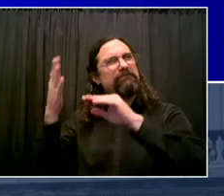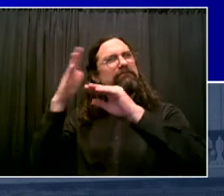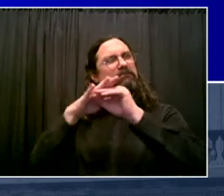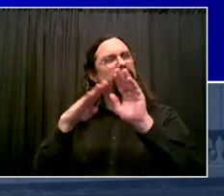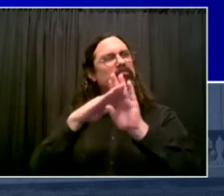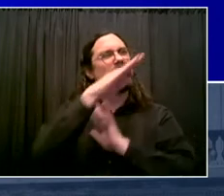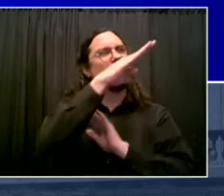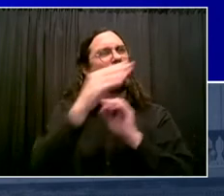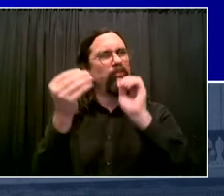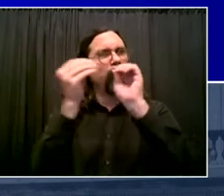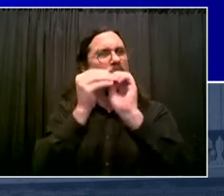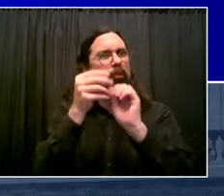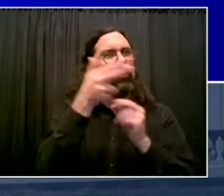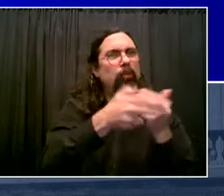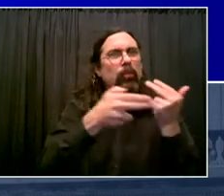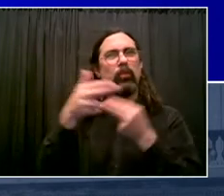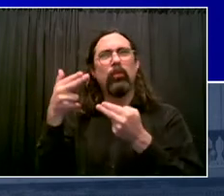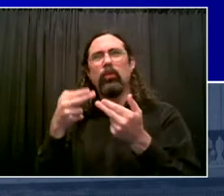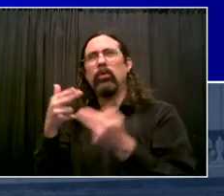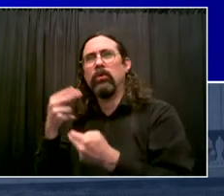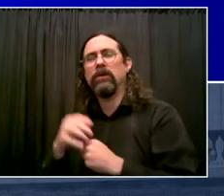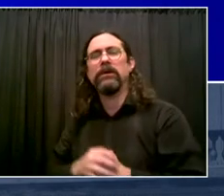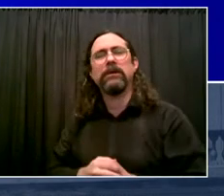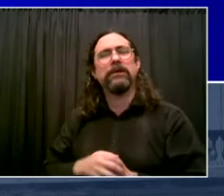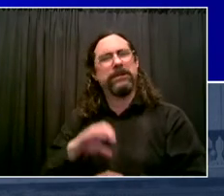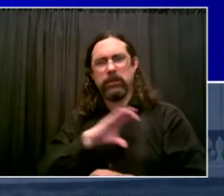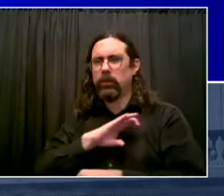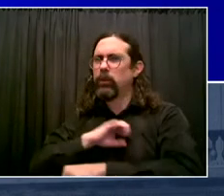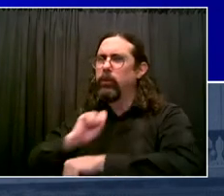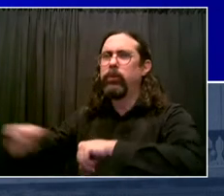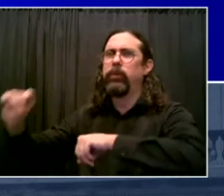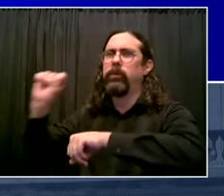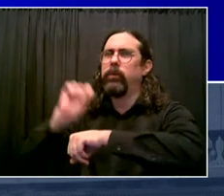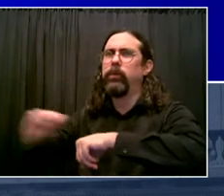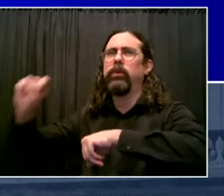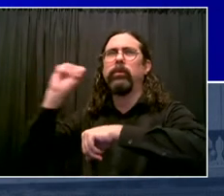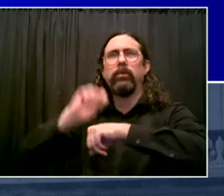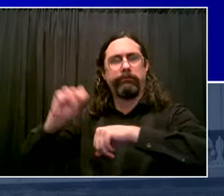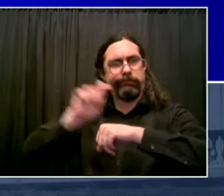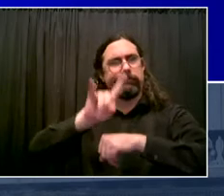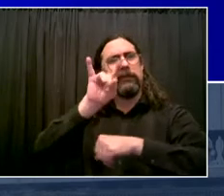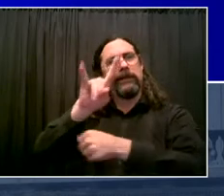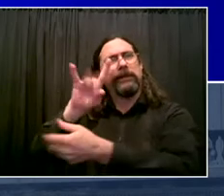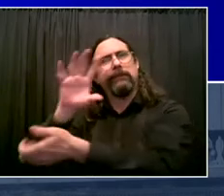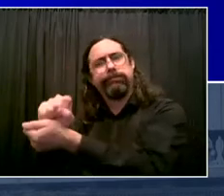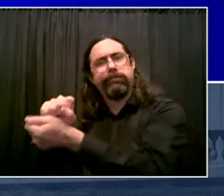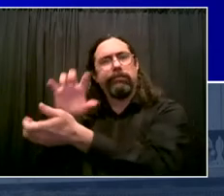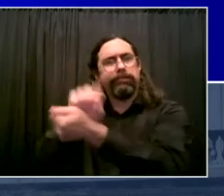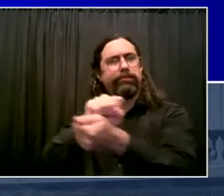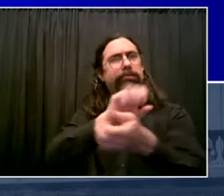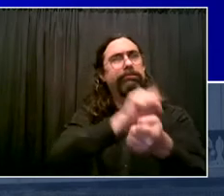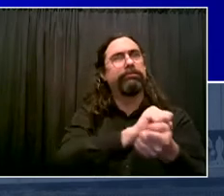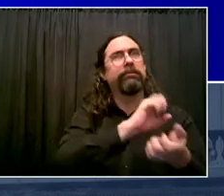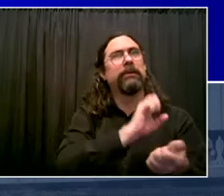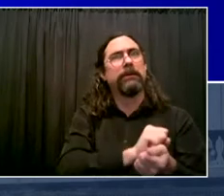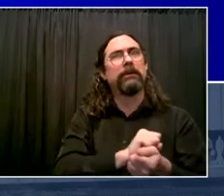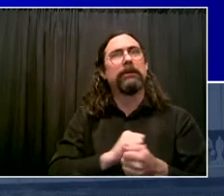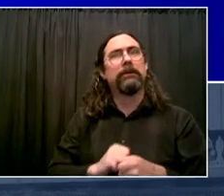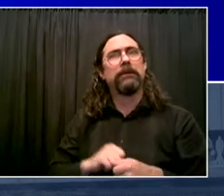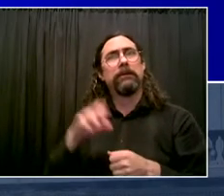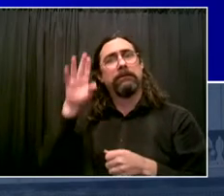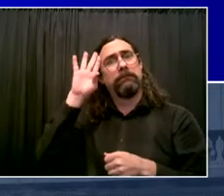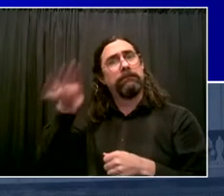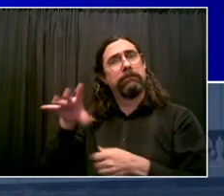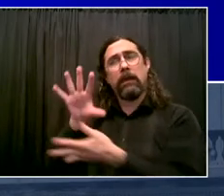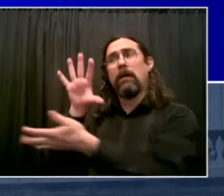Last night, after we spent time with the family, I saw the passion in the face of Queensboro President Donovan Richards. He knows this family.